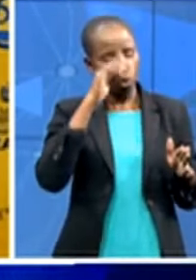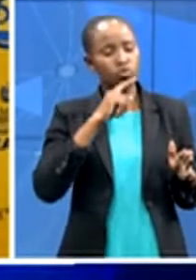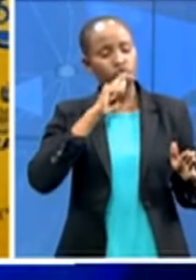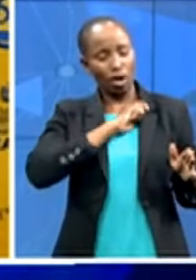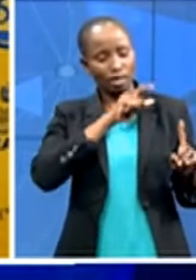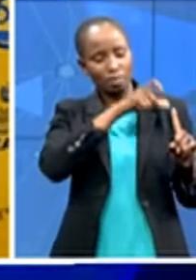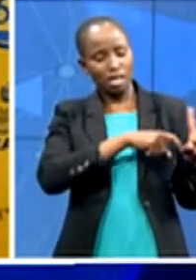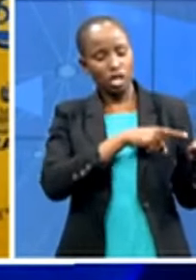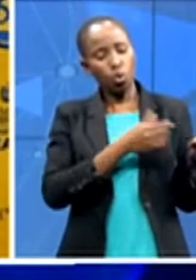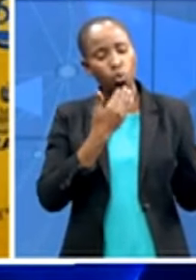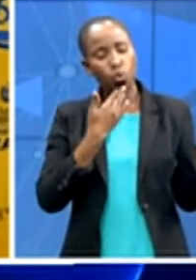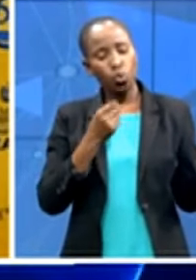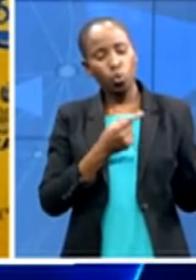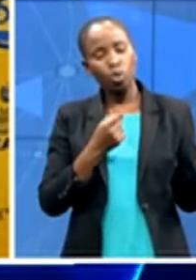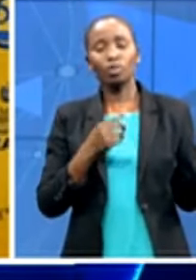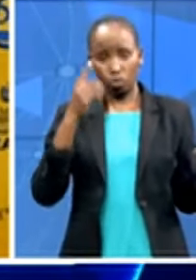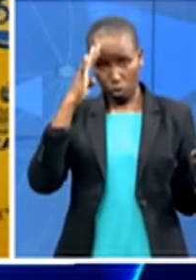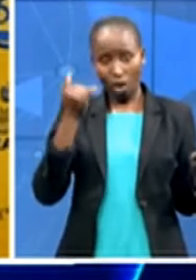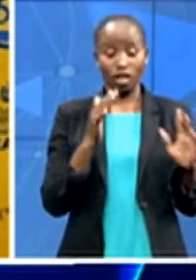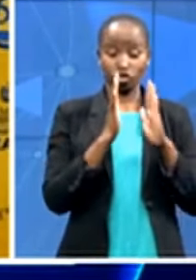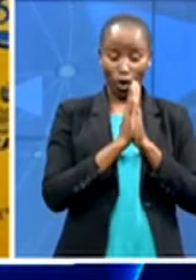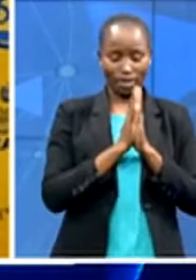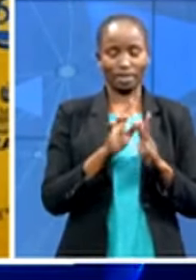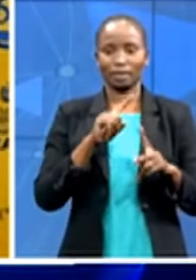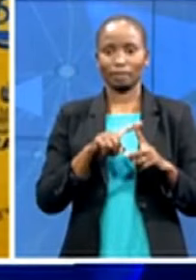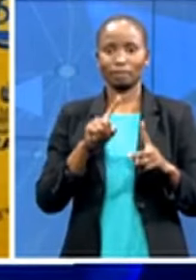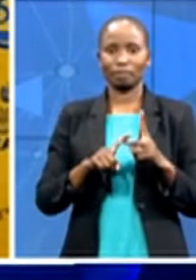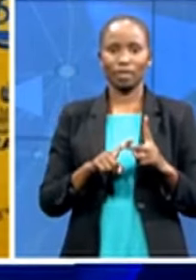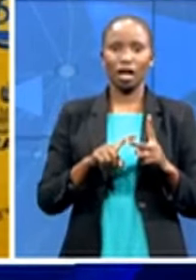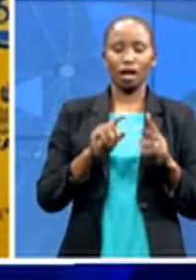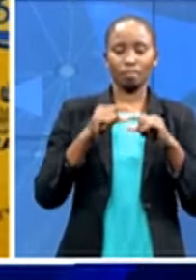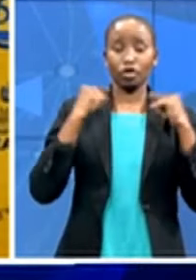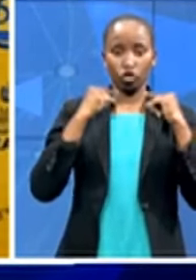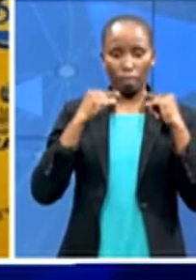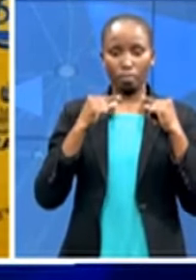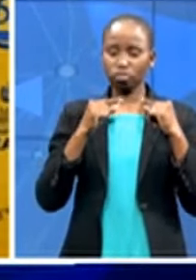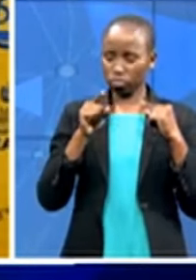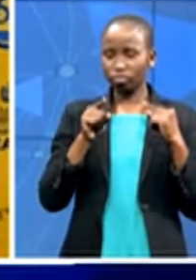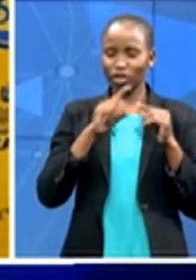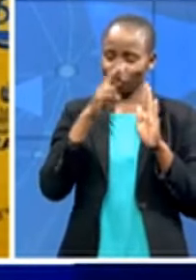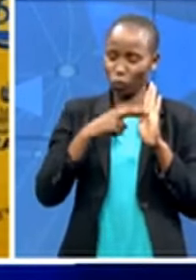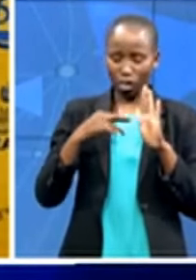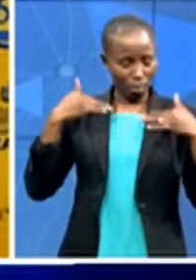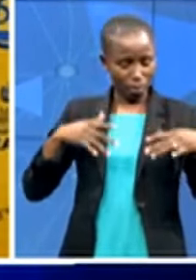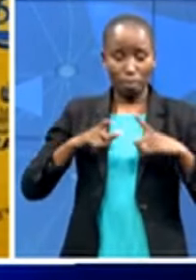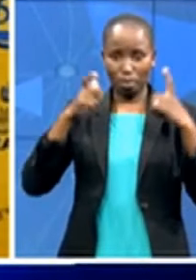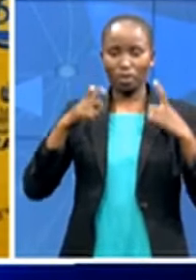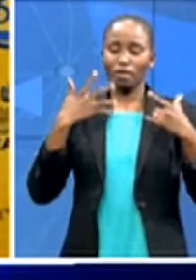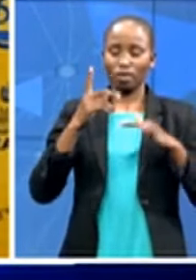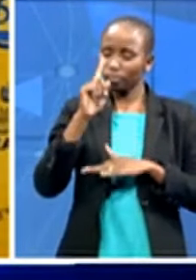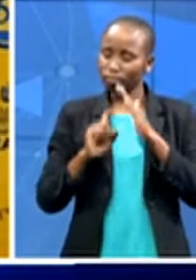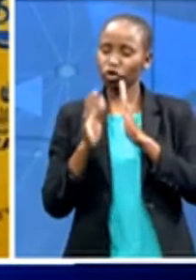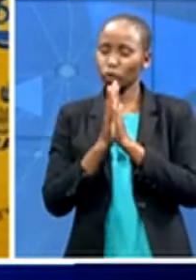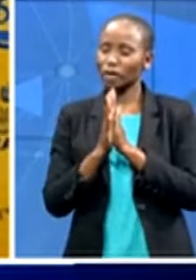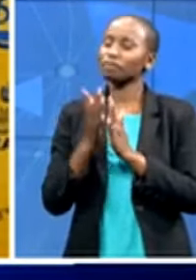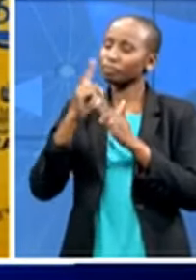bishops play a major role here that's why we had to partner with them where to visit them explain to them what we want to achieve and we